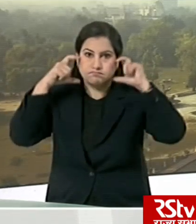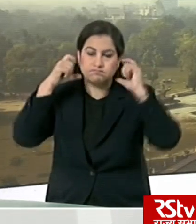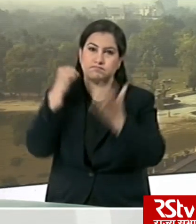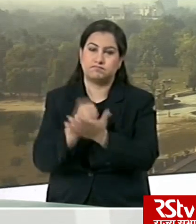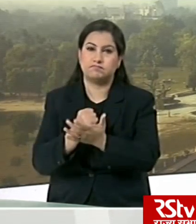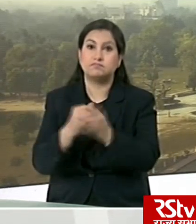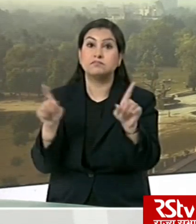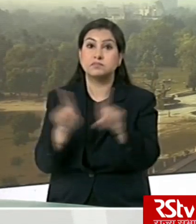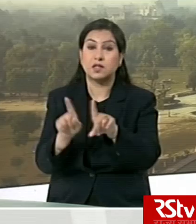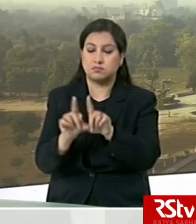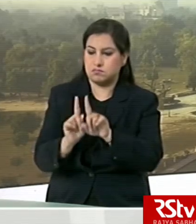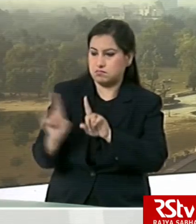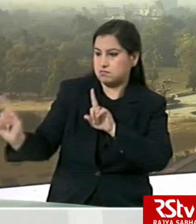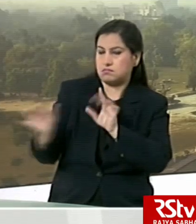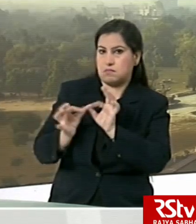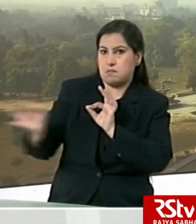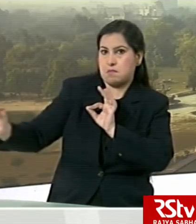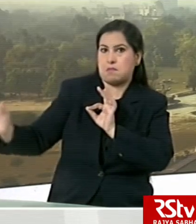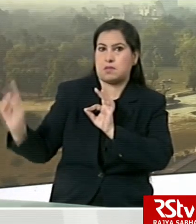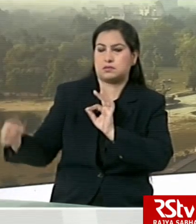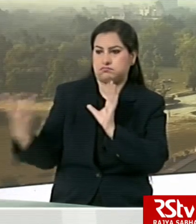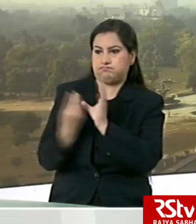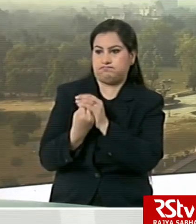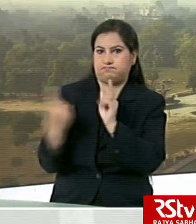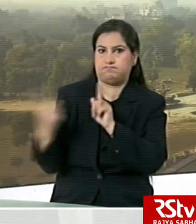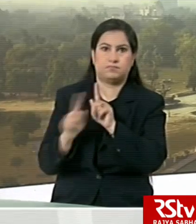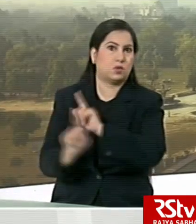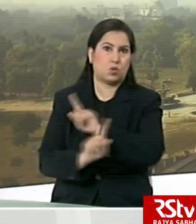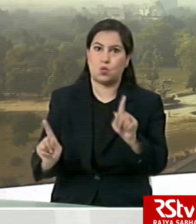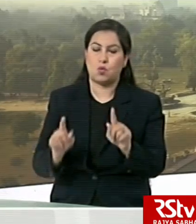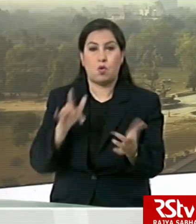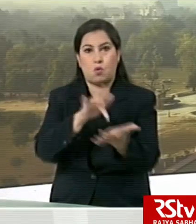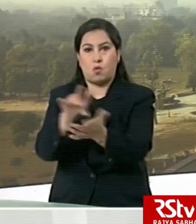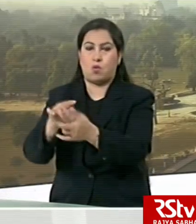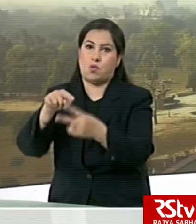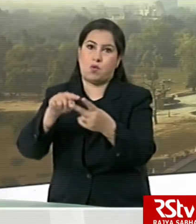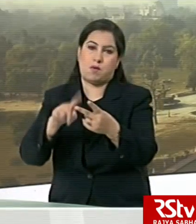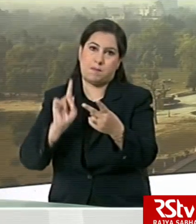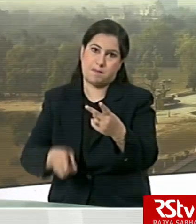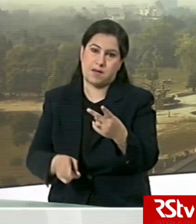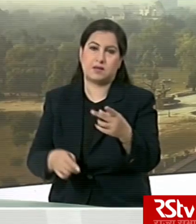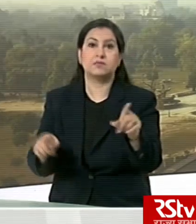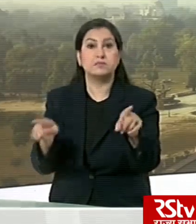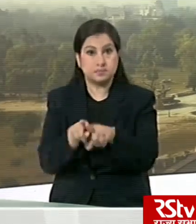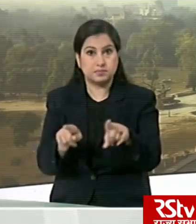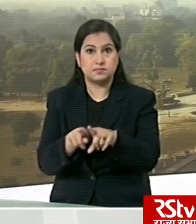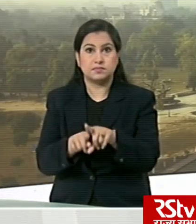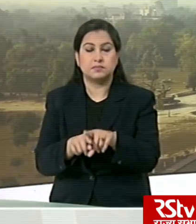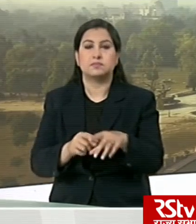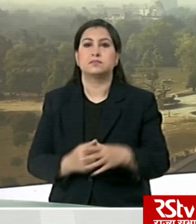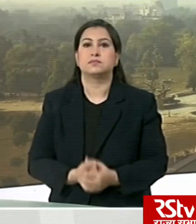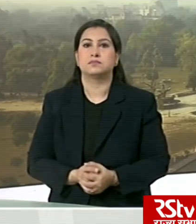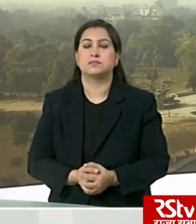Social distancing is to be ensured by incharges of all the public and workplaces and even in transport.